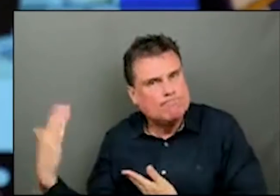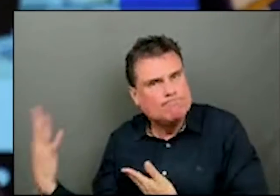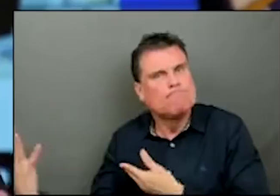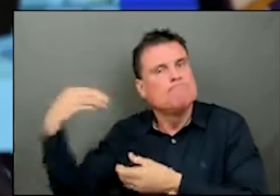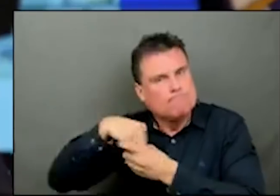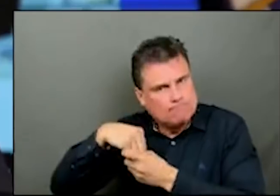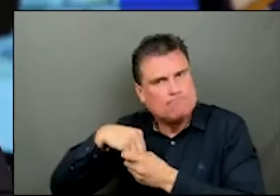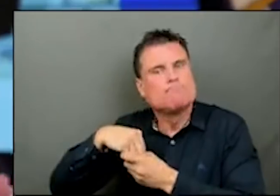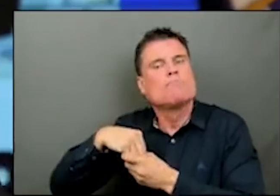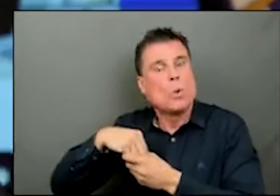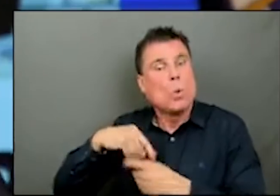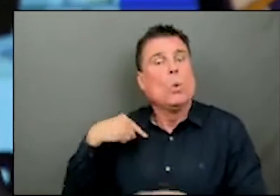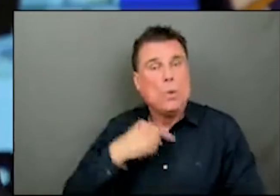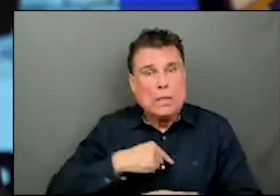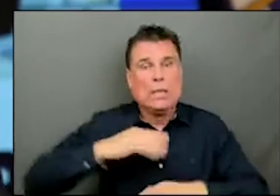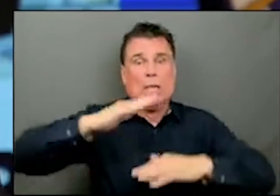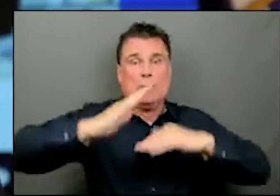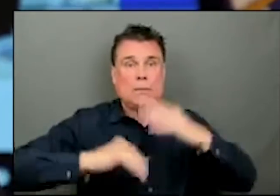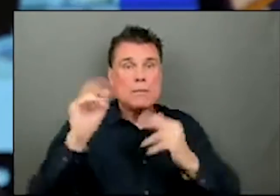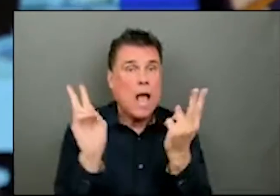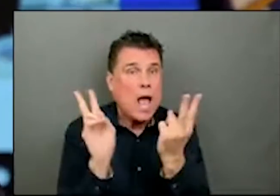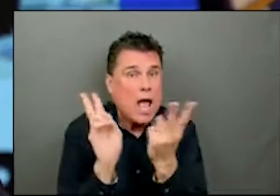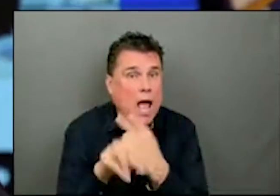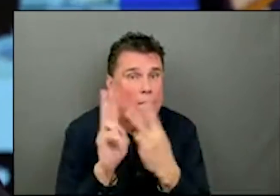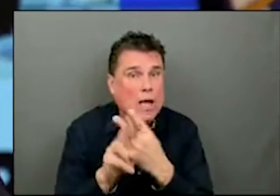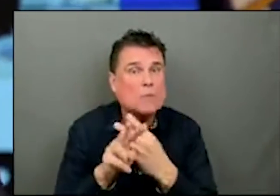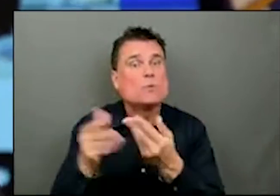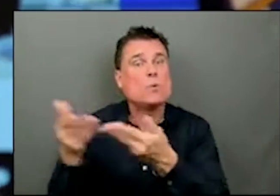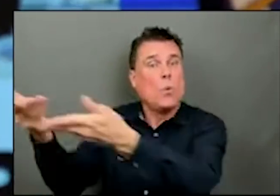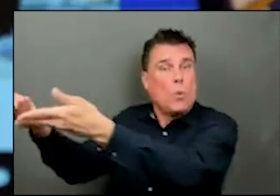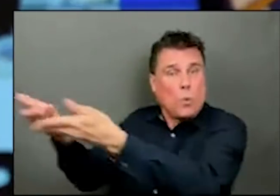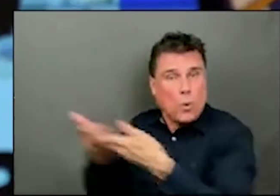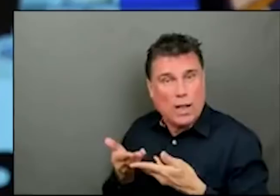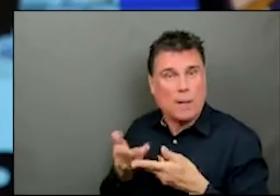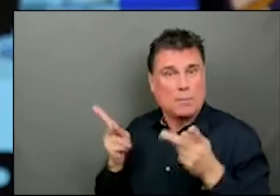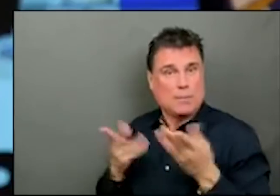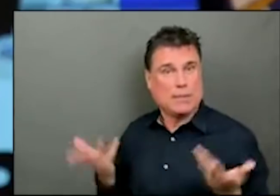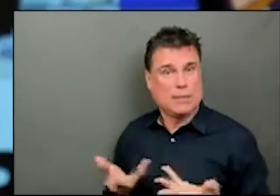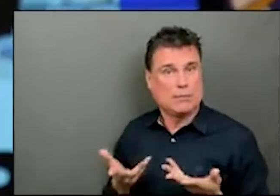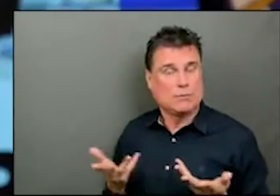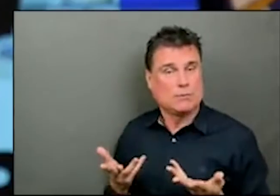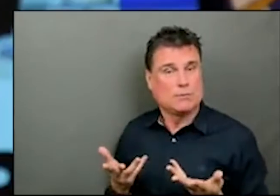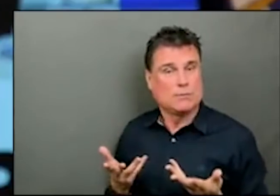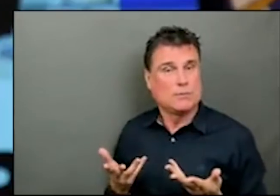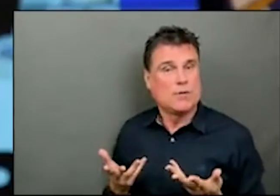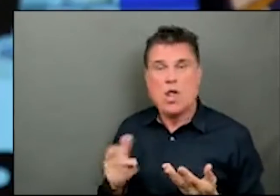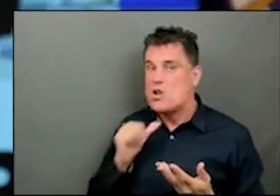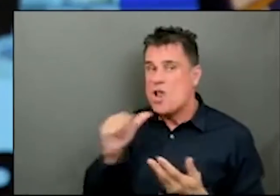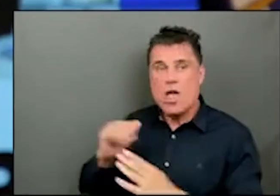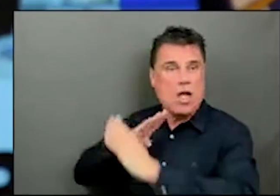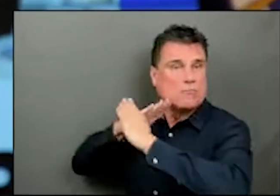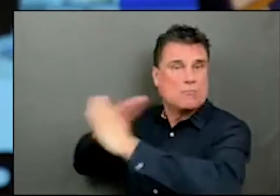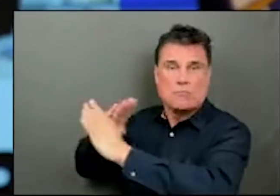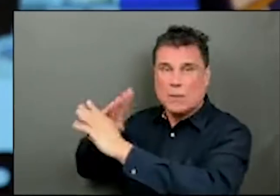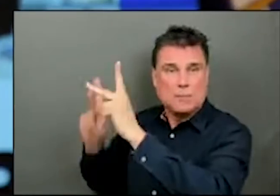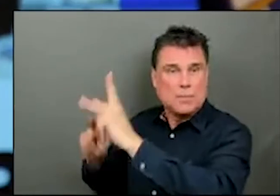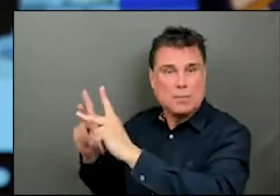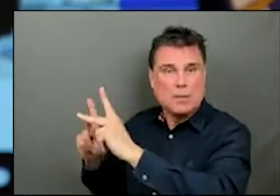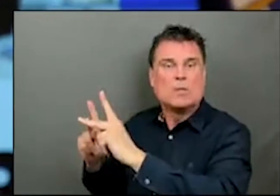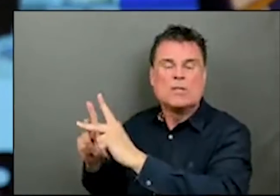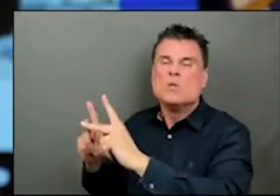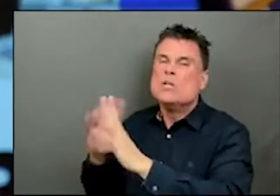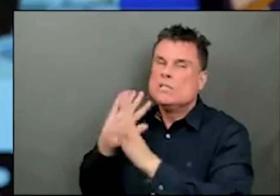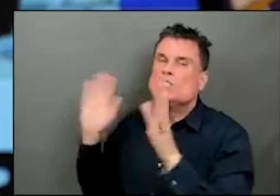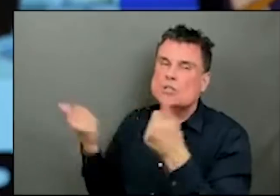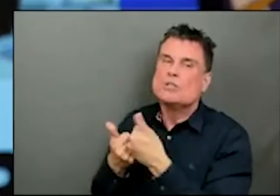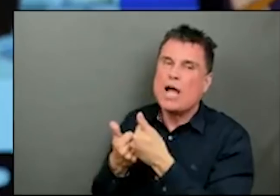transportation infrastructure to welcome people to British Columbia, not to discourage them coming. So these are big challenges. We're aware of them. And we're